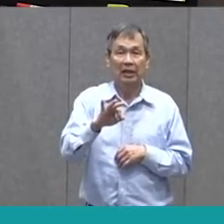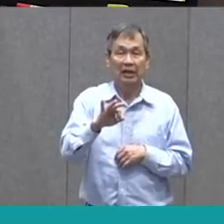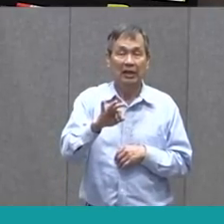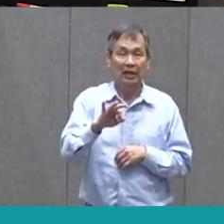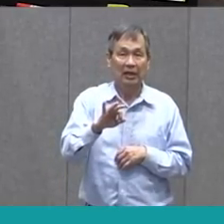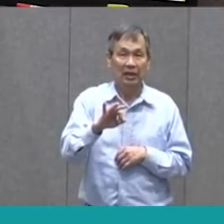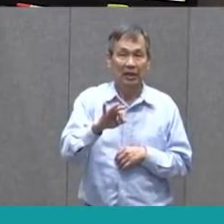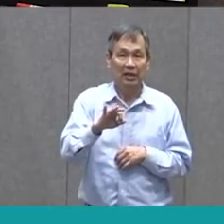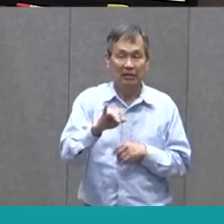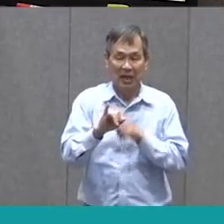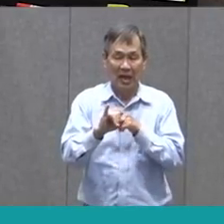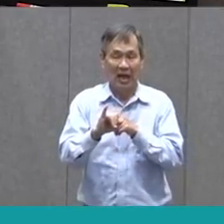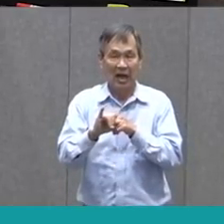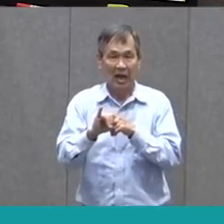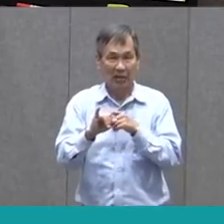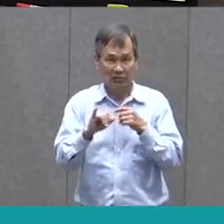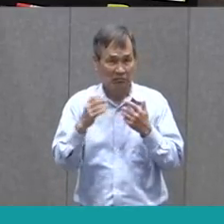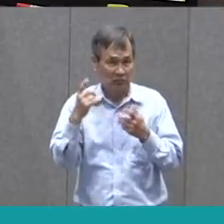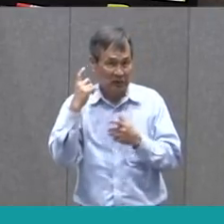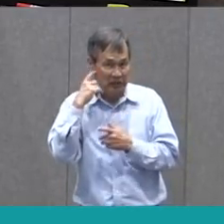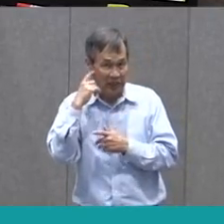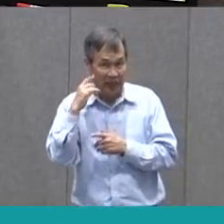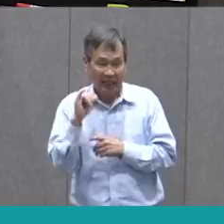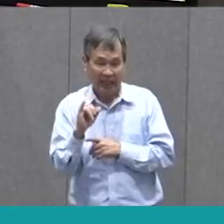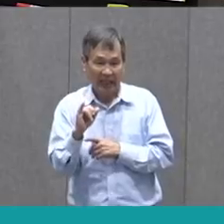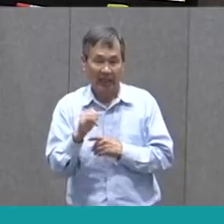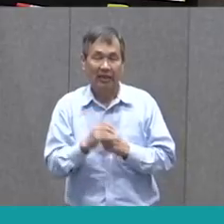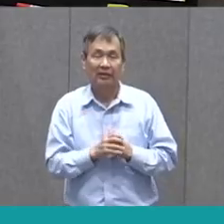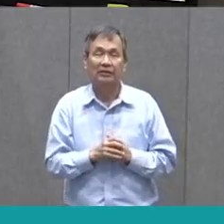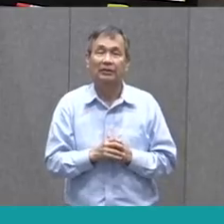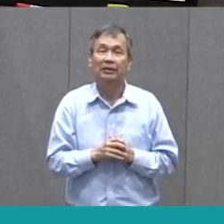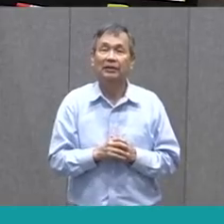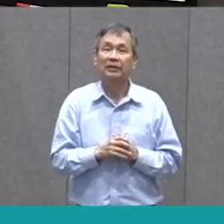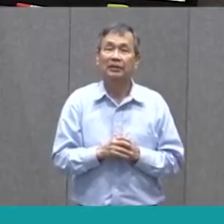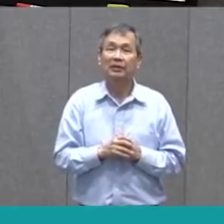the letter I makes? I, that's right.